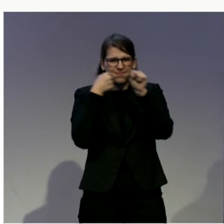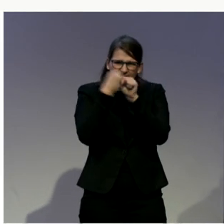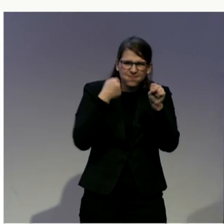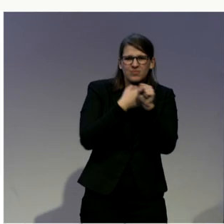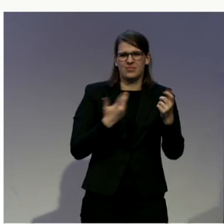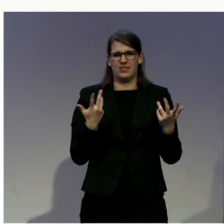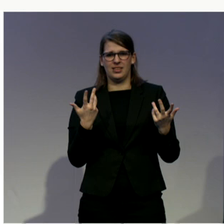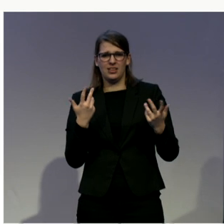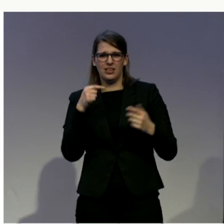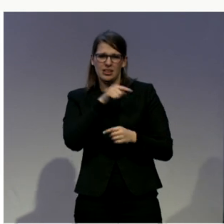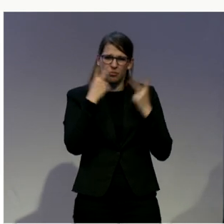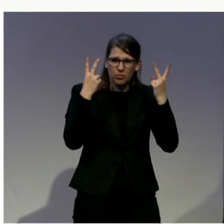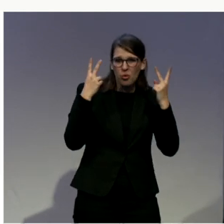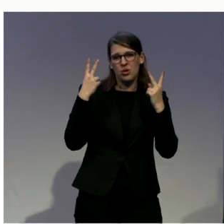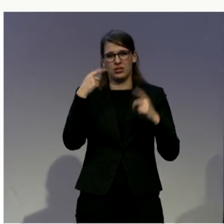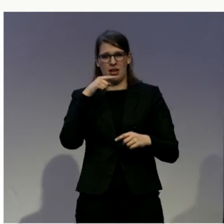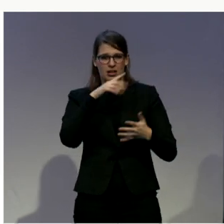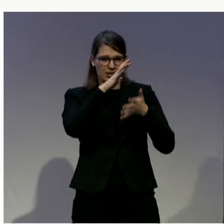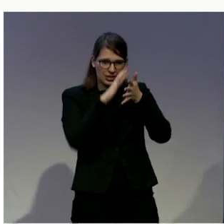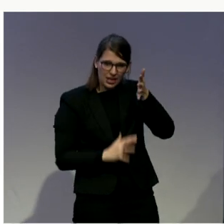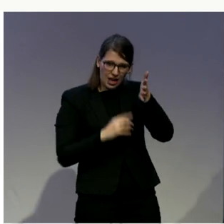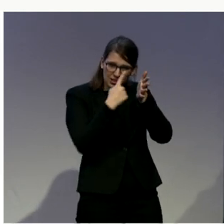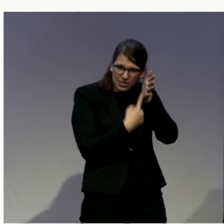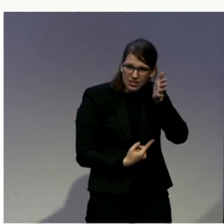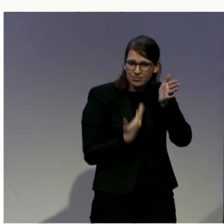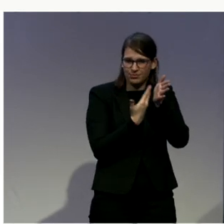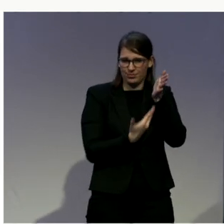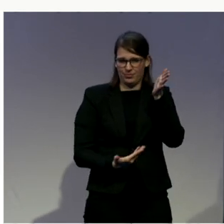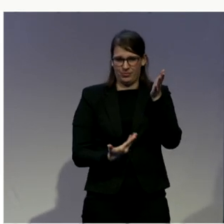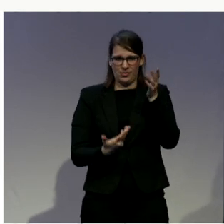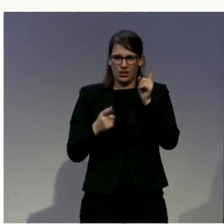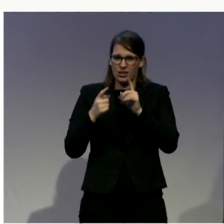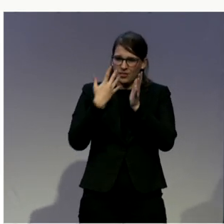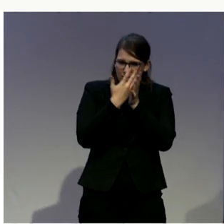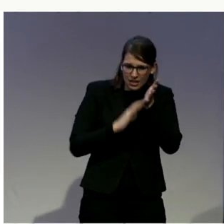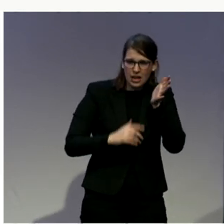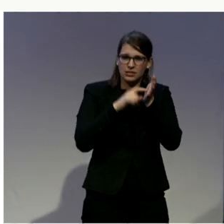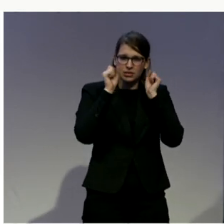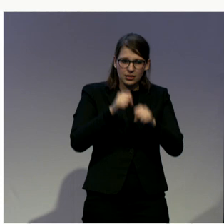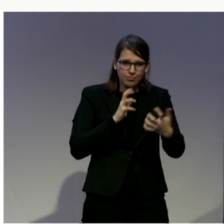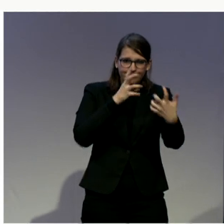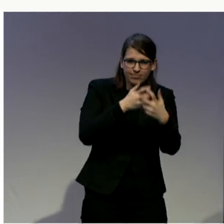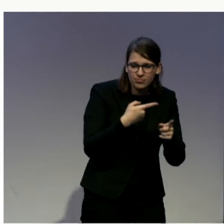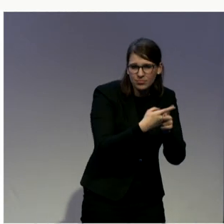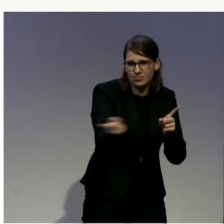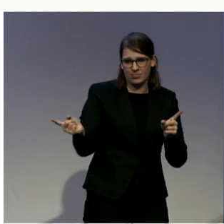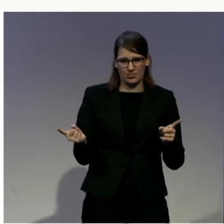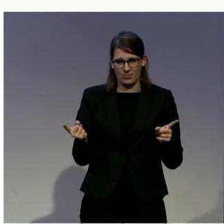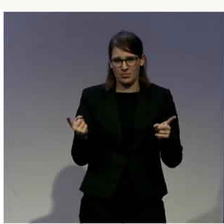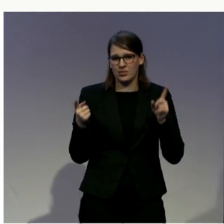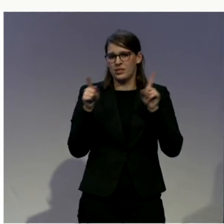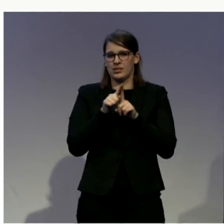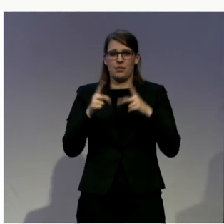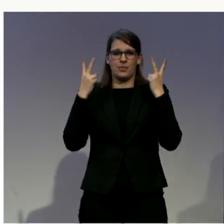actually do differently. So we will give them suggestions even down to the level of how you introduce yourself to someone